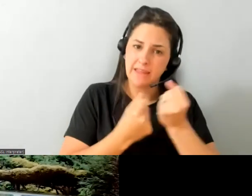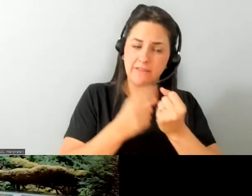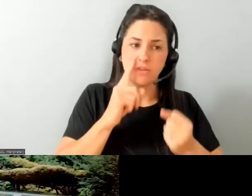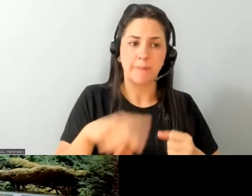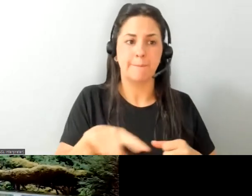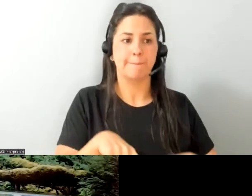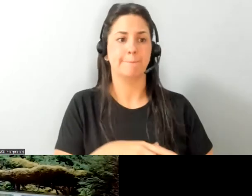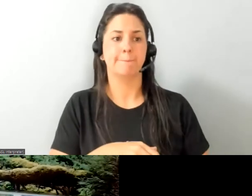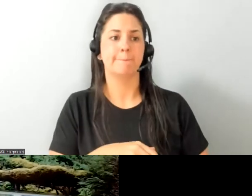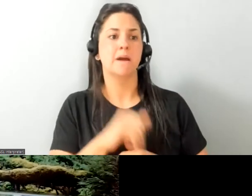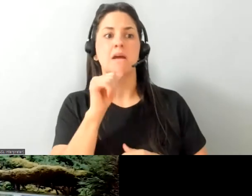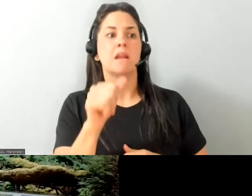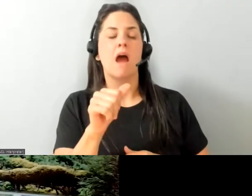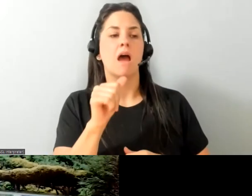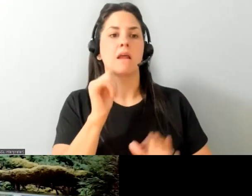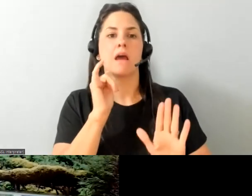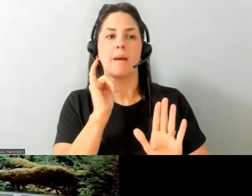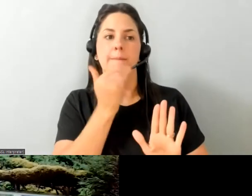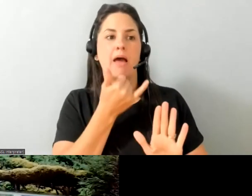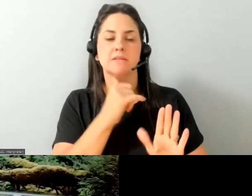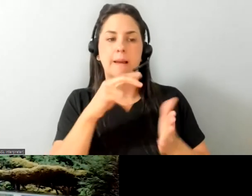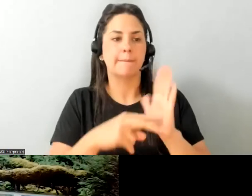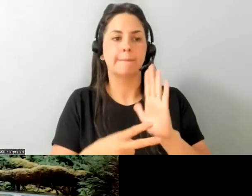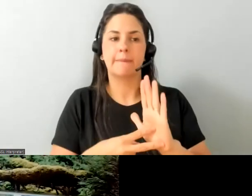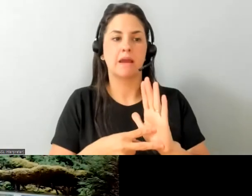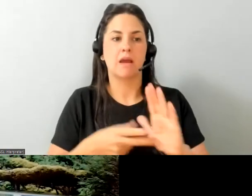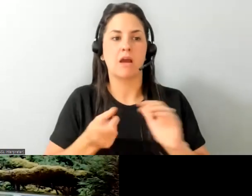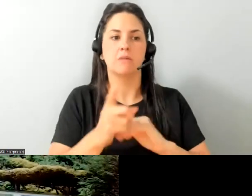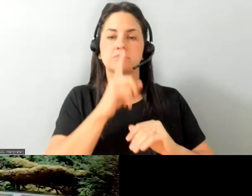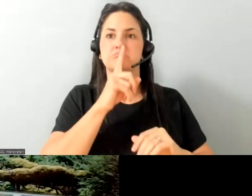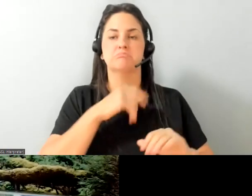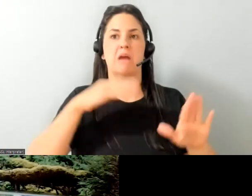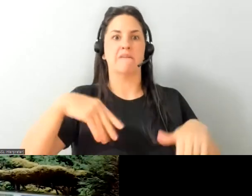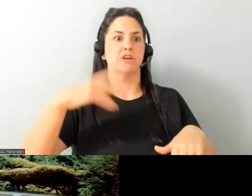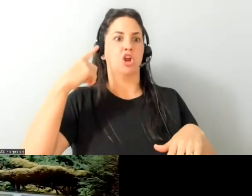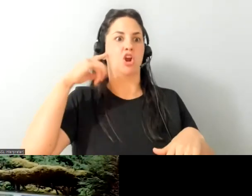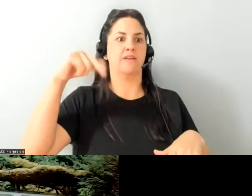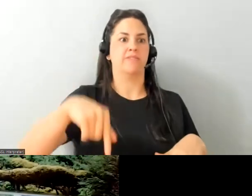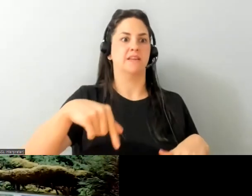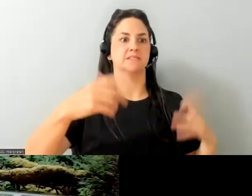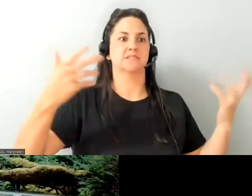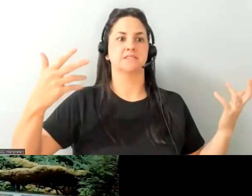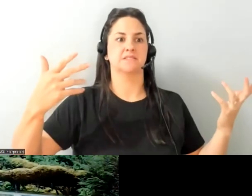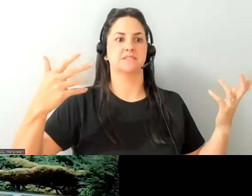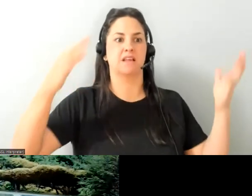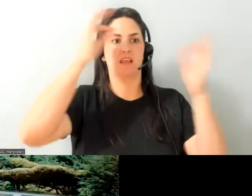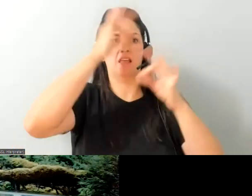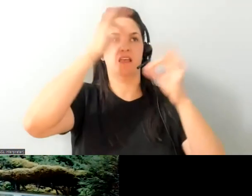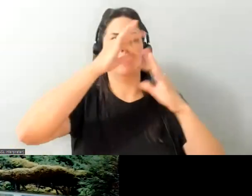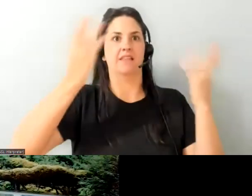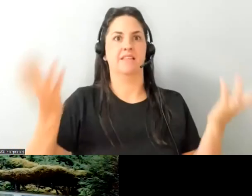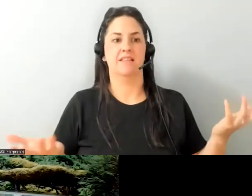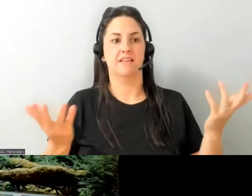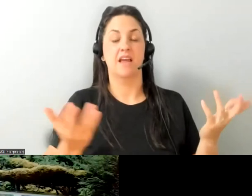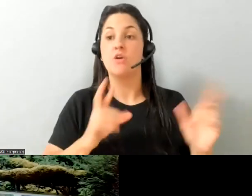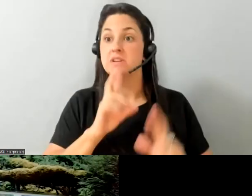have not it's not with malice i'm just not seeing that it's more just i didn't hear i've never heard of this uh but the the response to